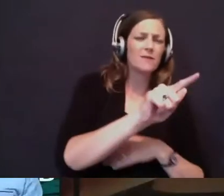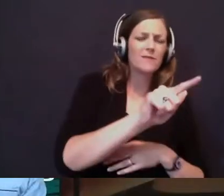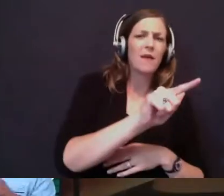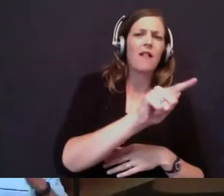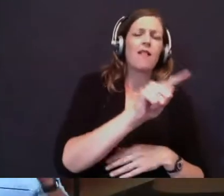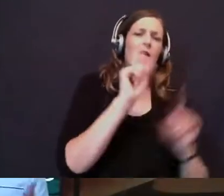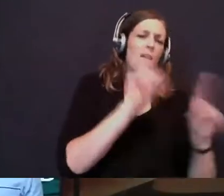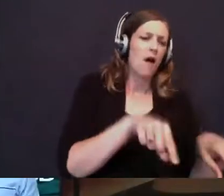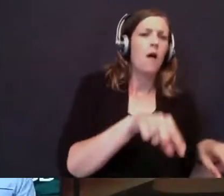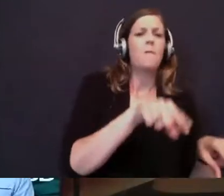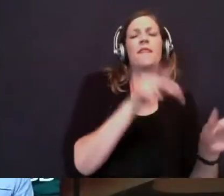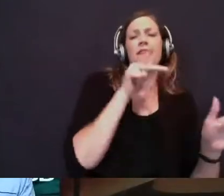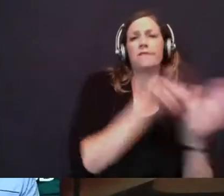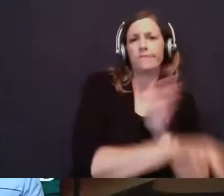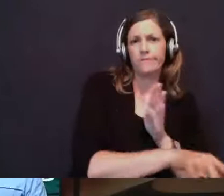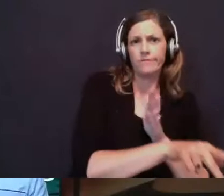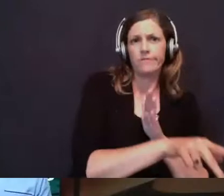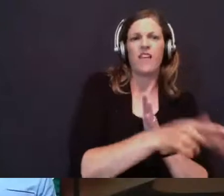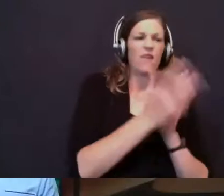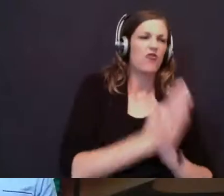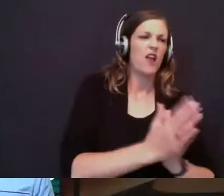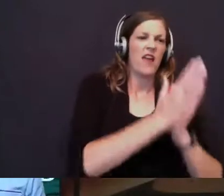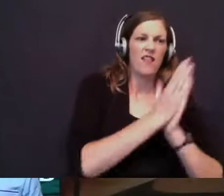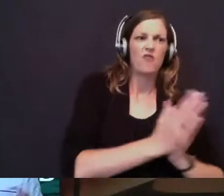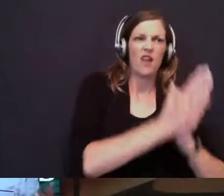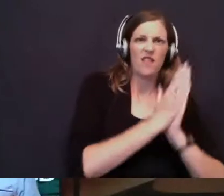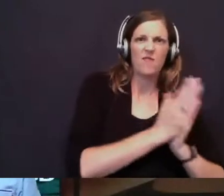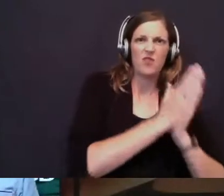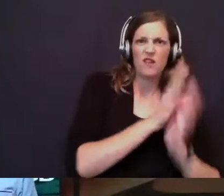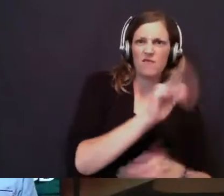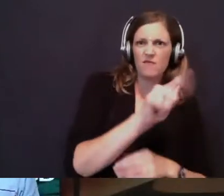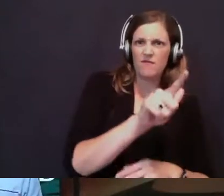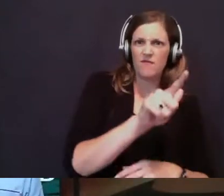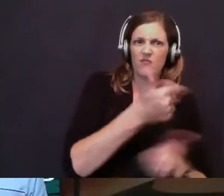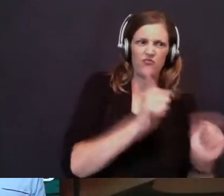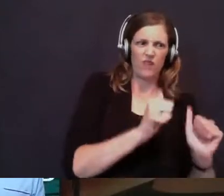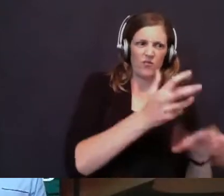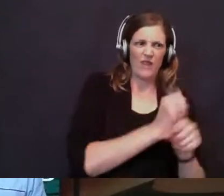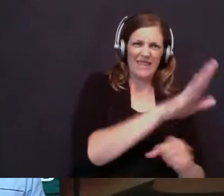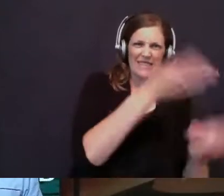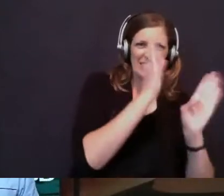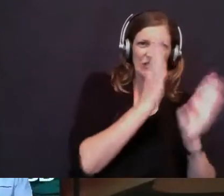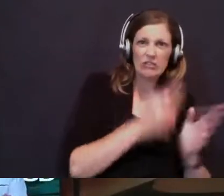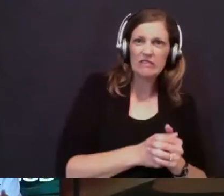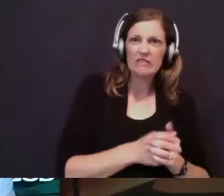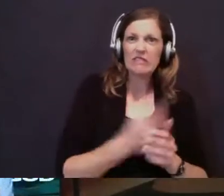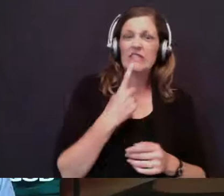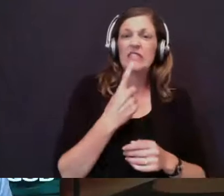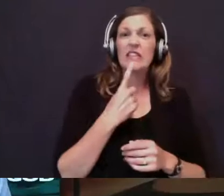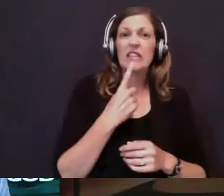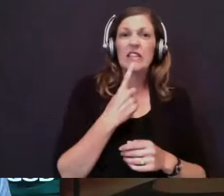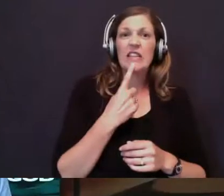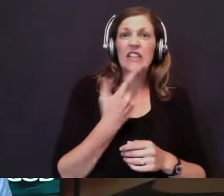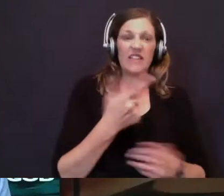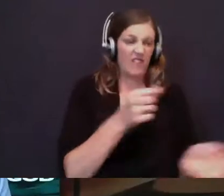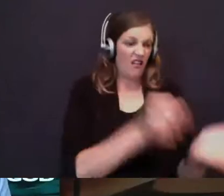altar, and they're praying for hours and hours. They're praying to Baal, trying to get his attention. In fact, the Bible says they even start cutting